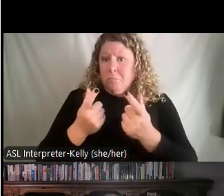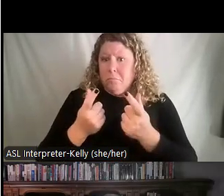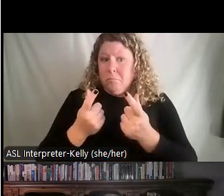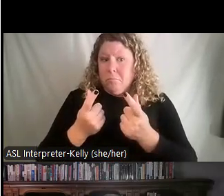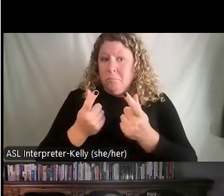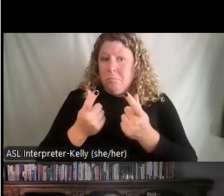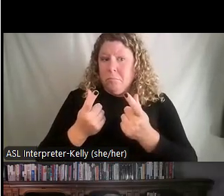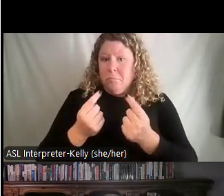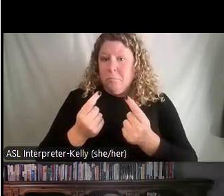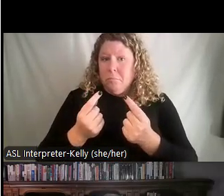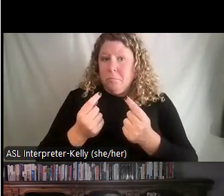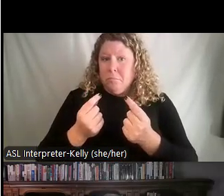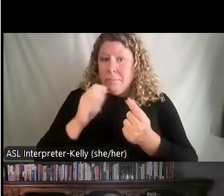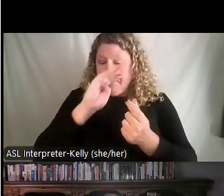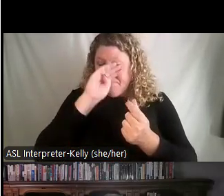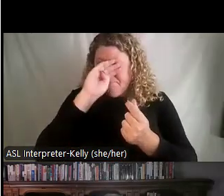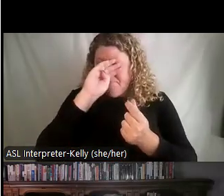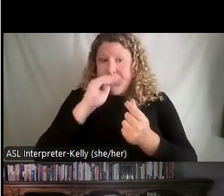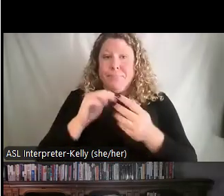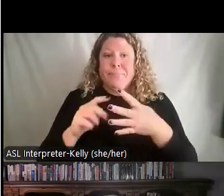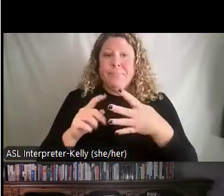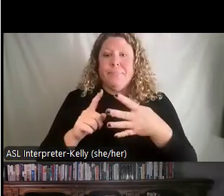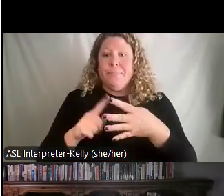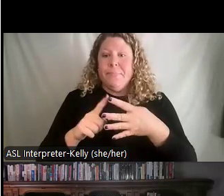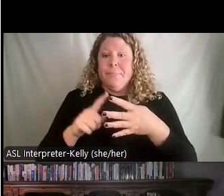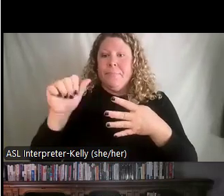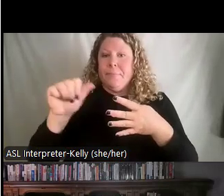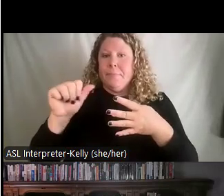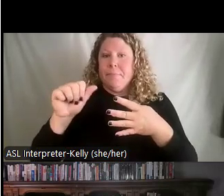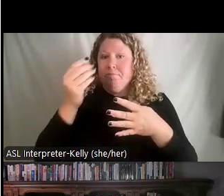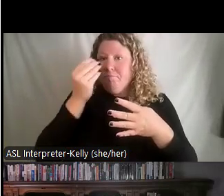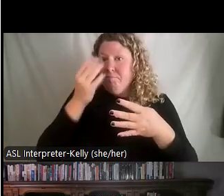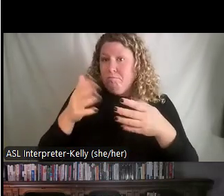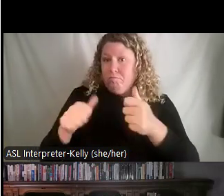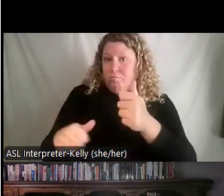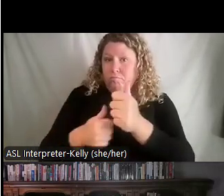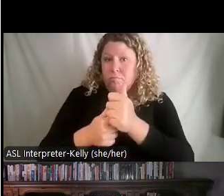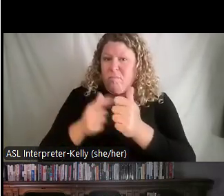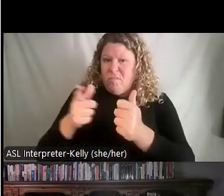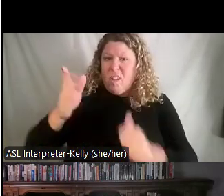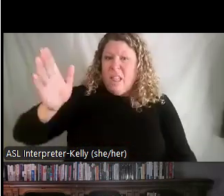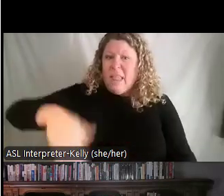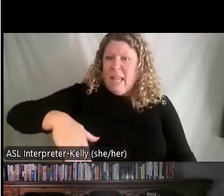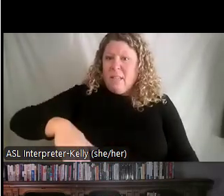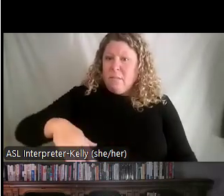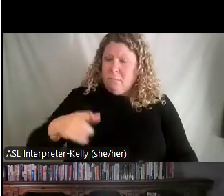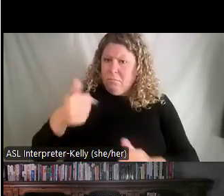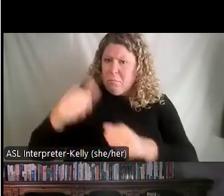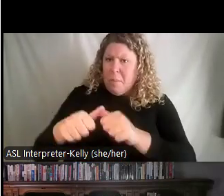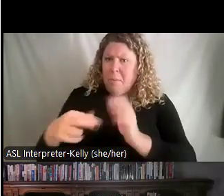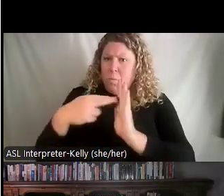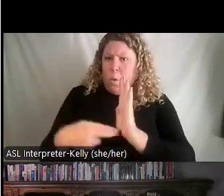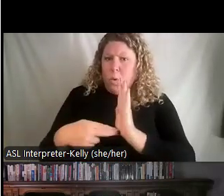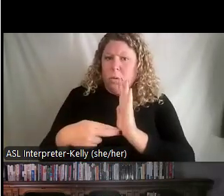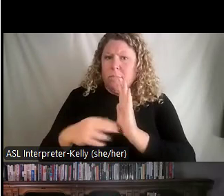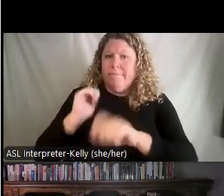So, do you A, tell your direct report that they're late, restate the rules, and create